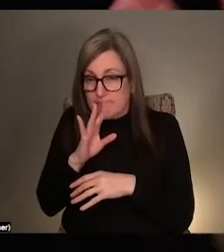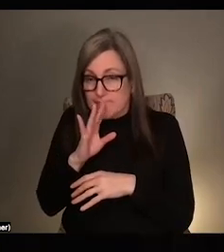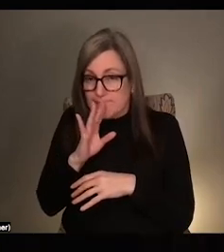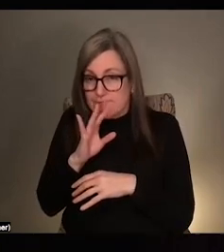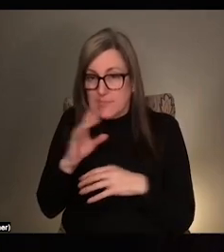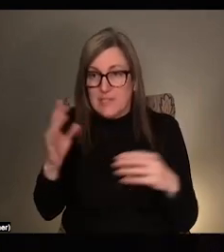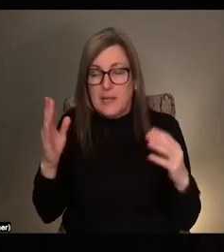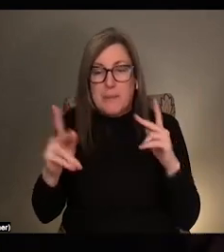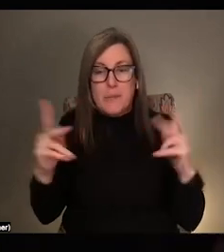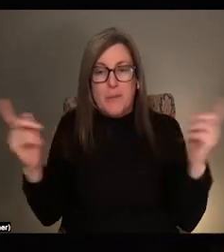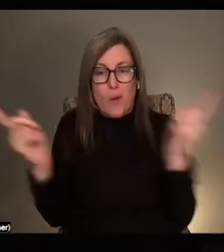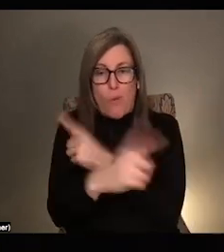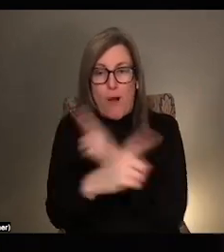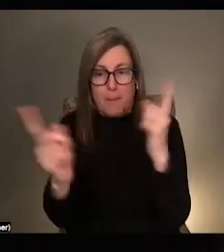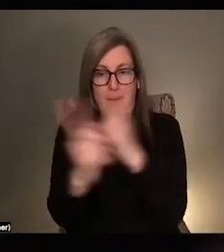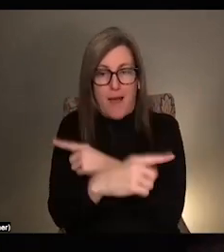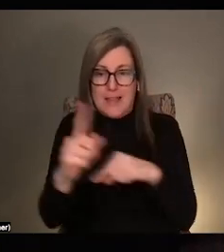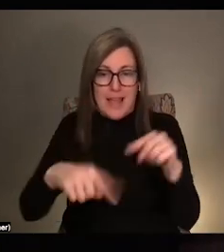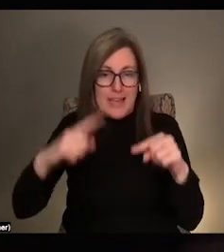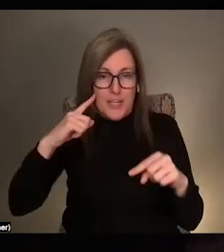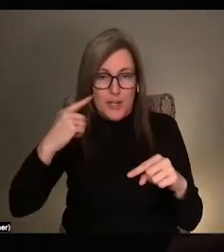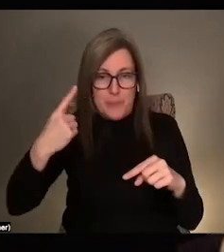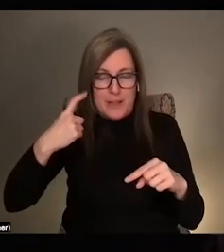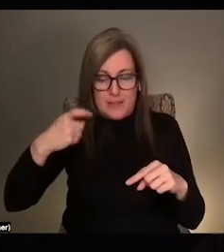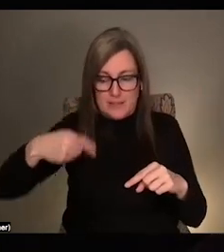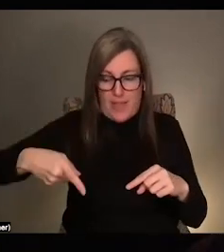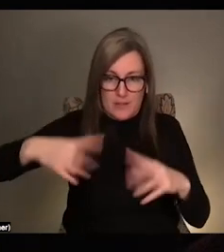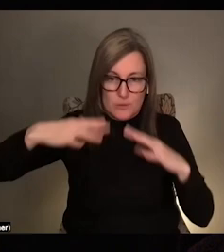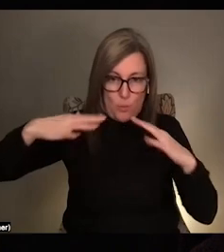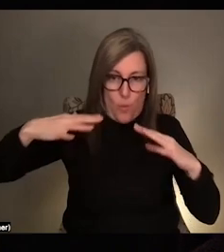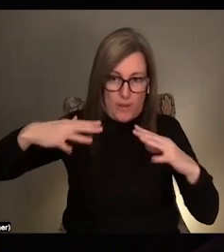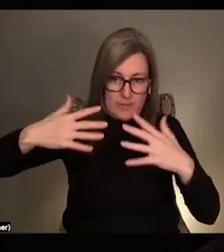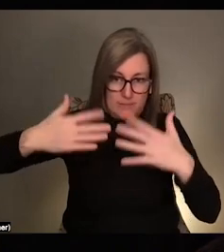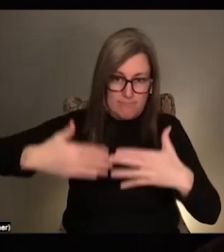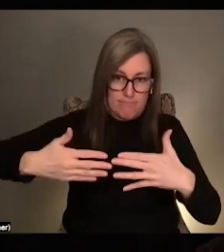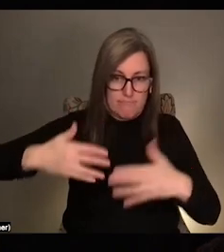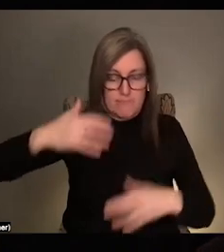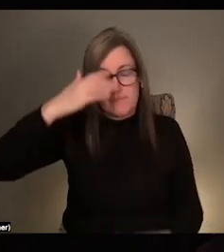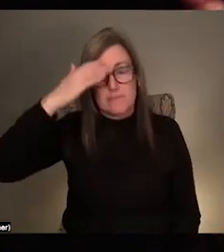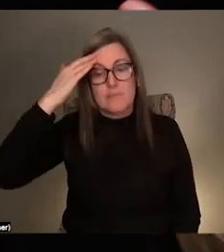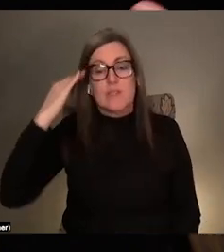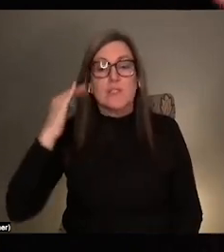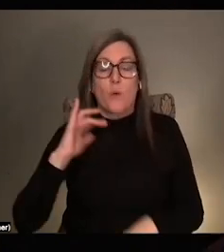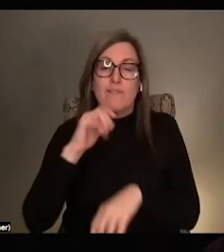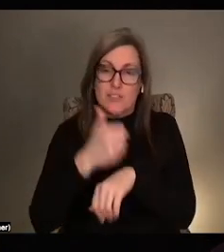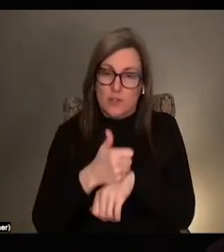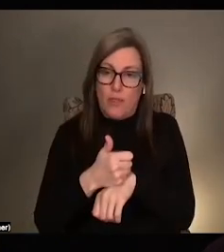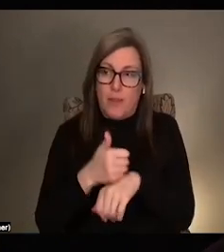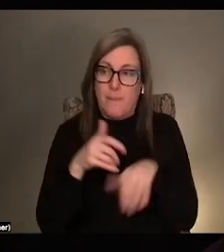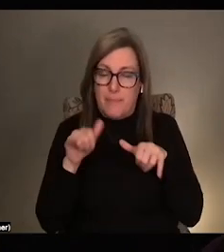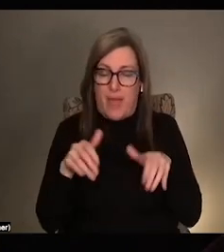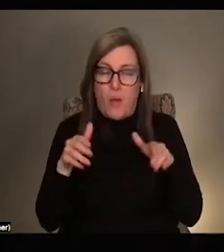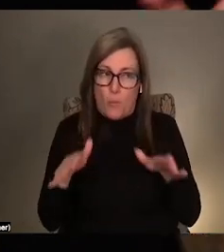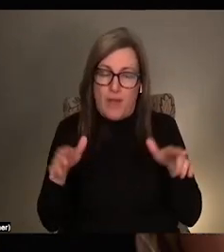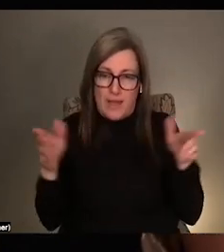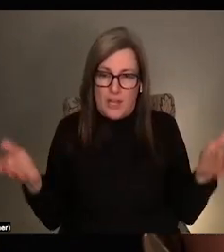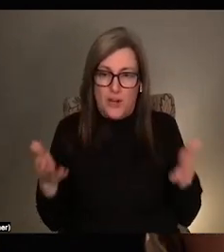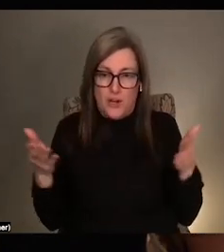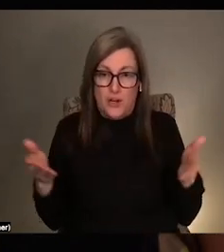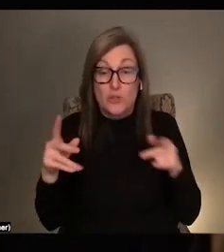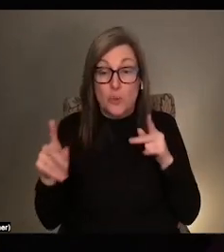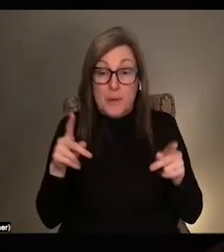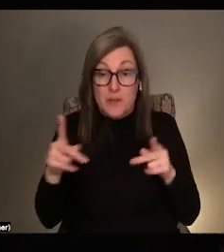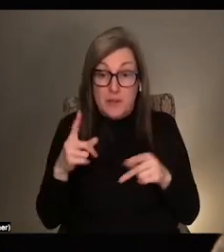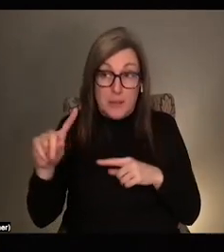won't be able to hear what's happening. So, um, I've sort of installed them in this way. And what it allows is for people to move through the